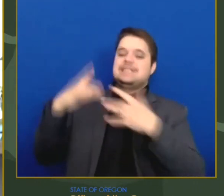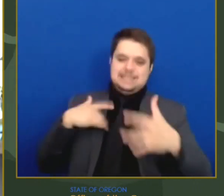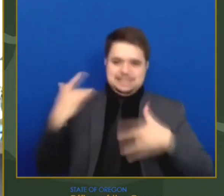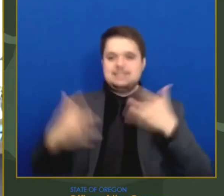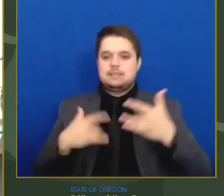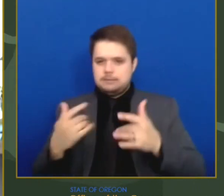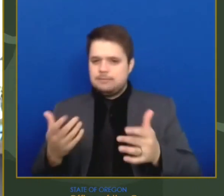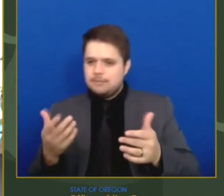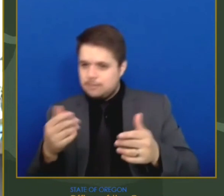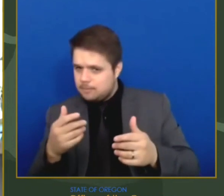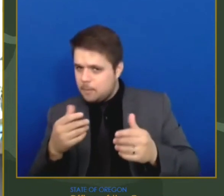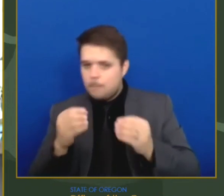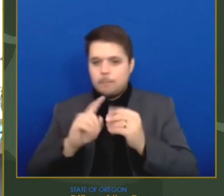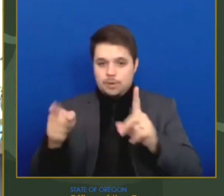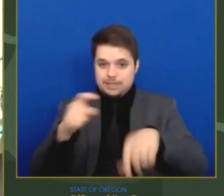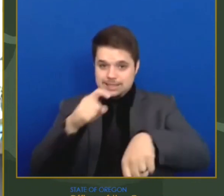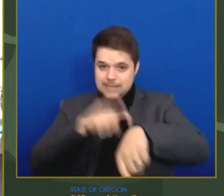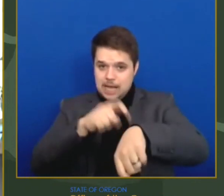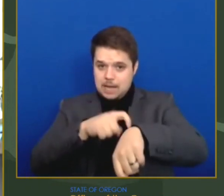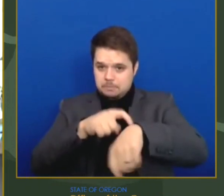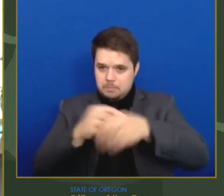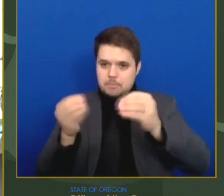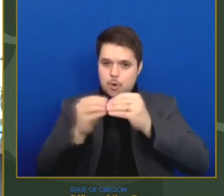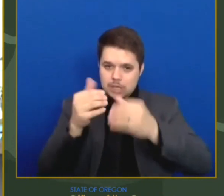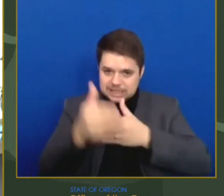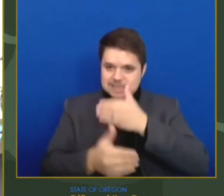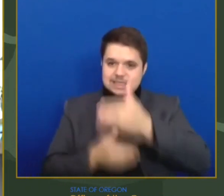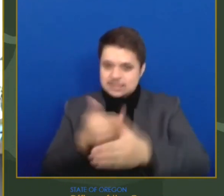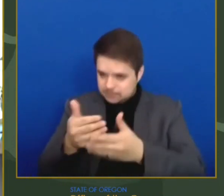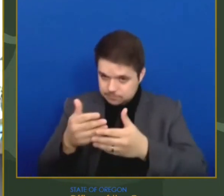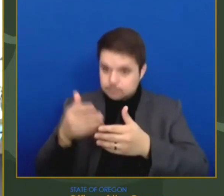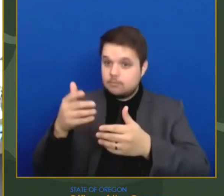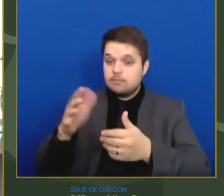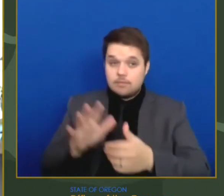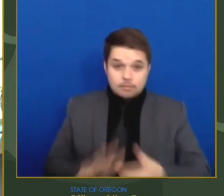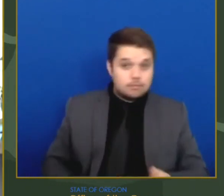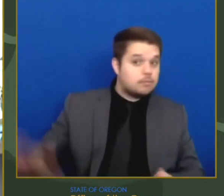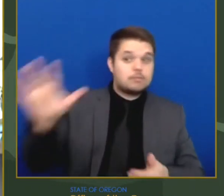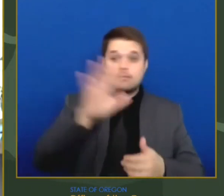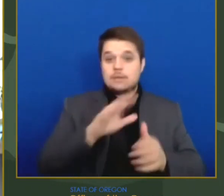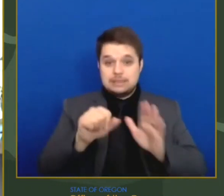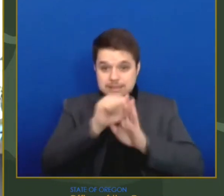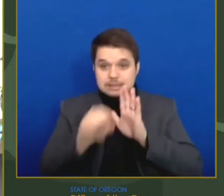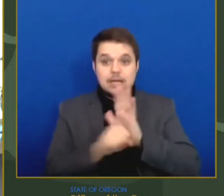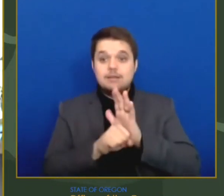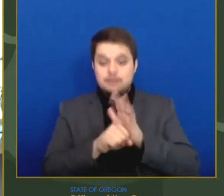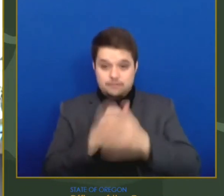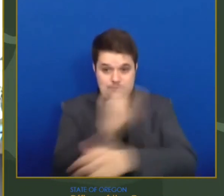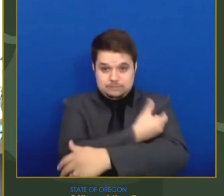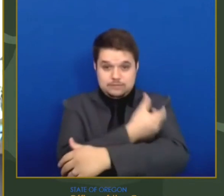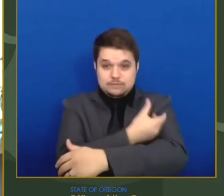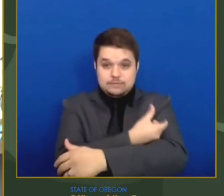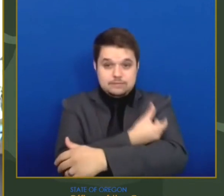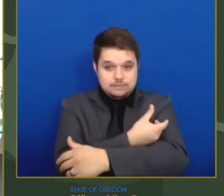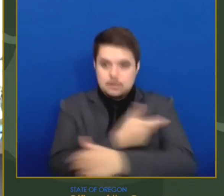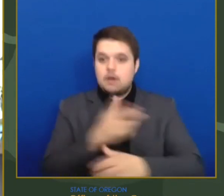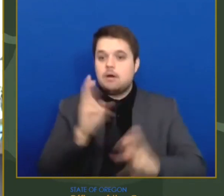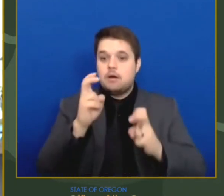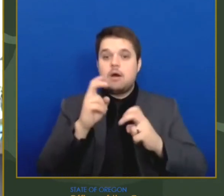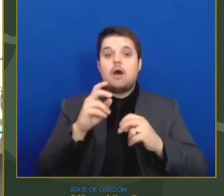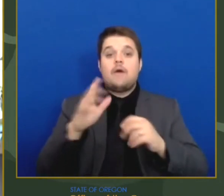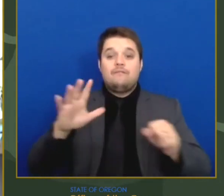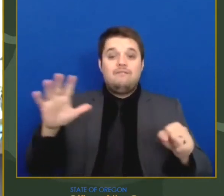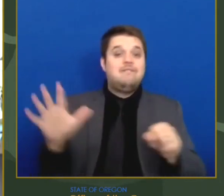adequate vaccination rates across the entire state. We aren't out of the woods just yet. From the beginning,